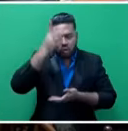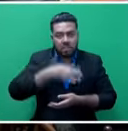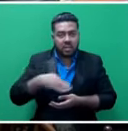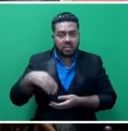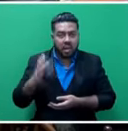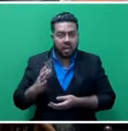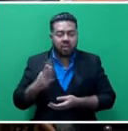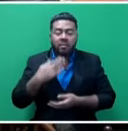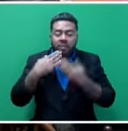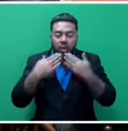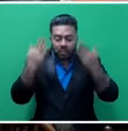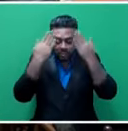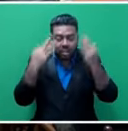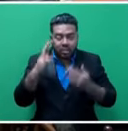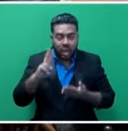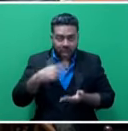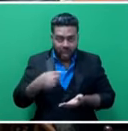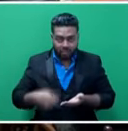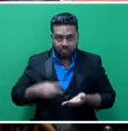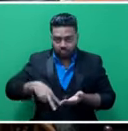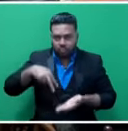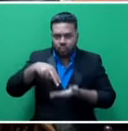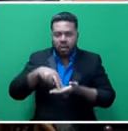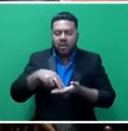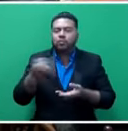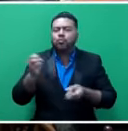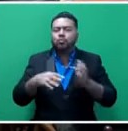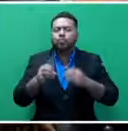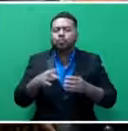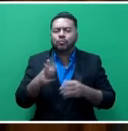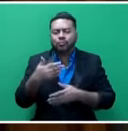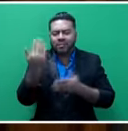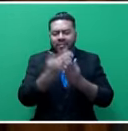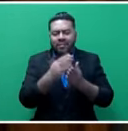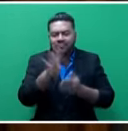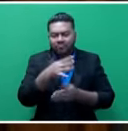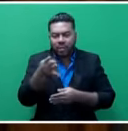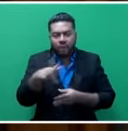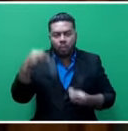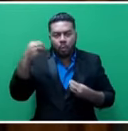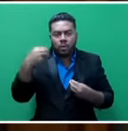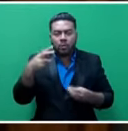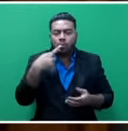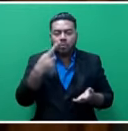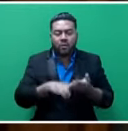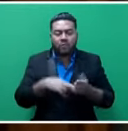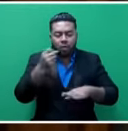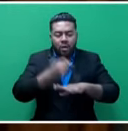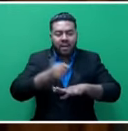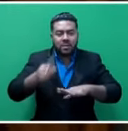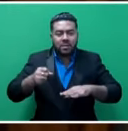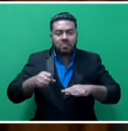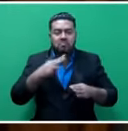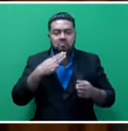Thank you, Mr Speaker. Mr Speaker, I rise to contribute to the examination of the audit reports of government ministries and departments for the year